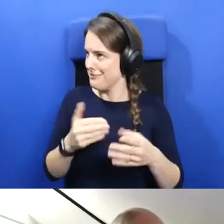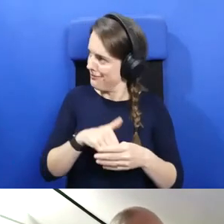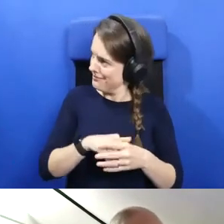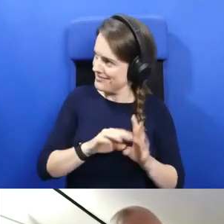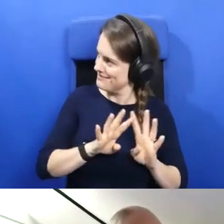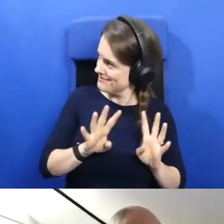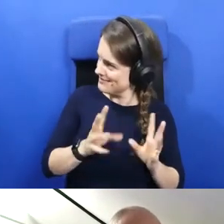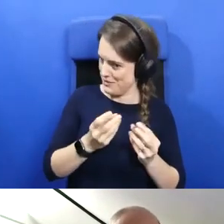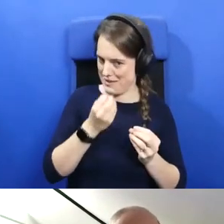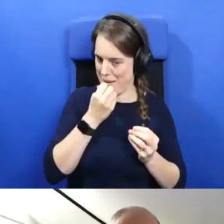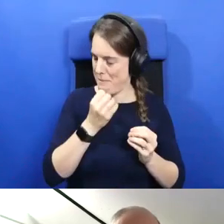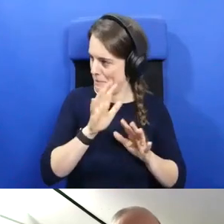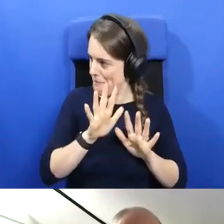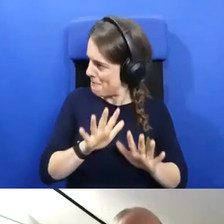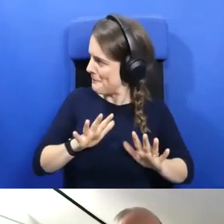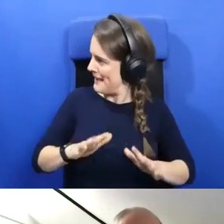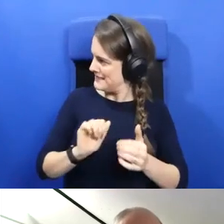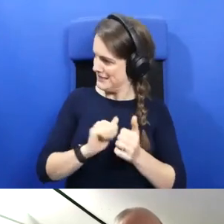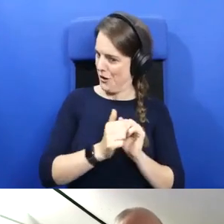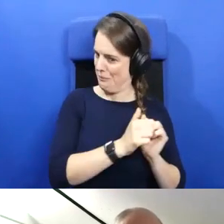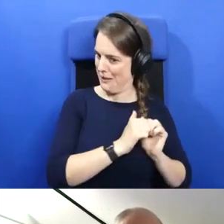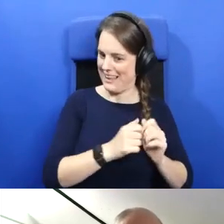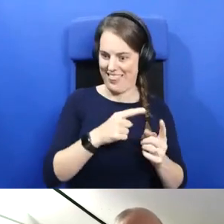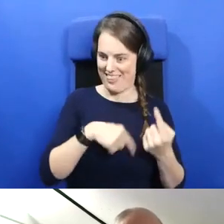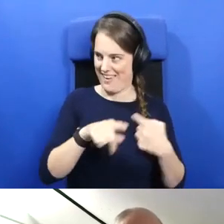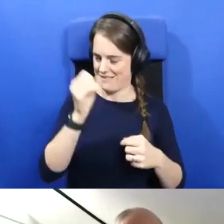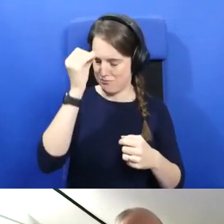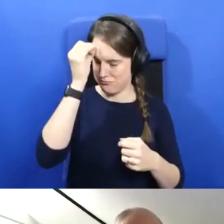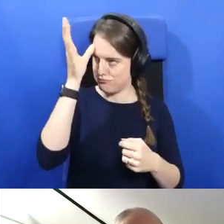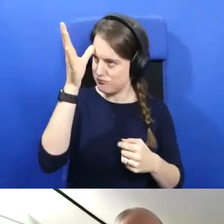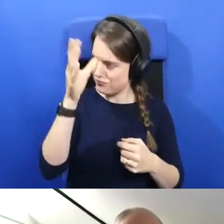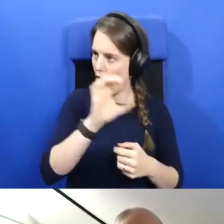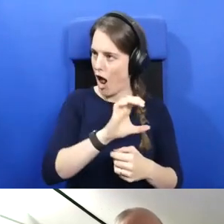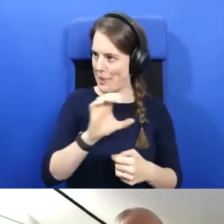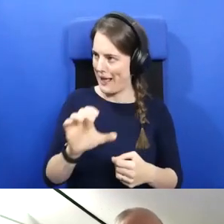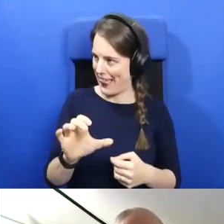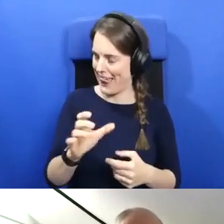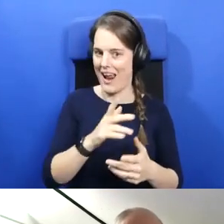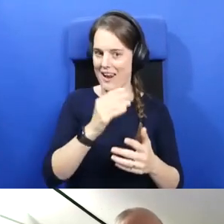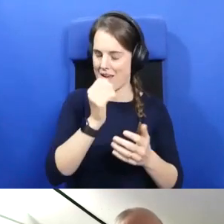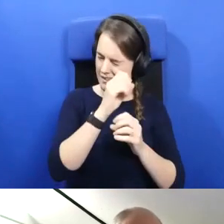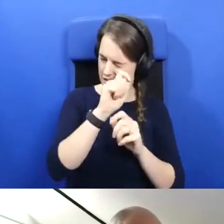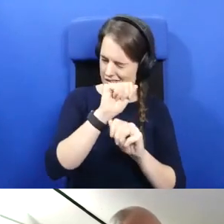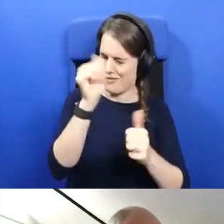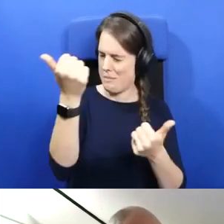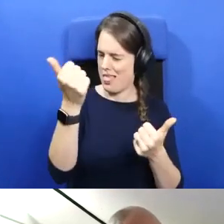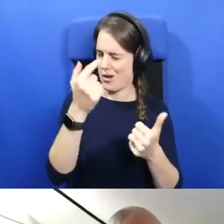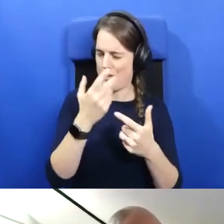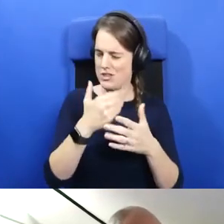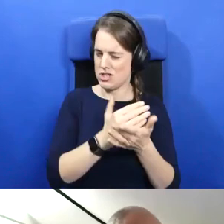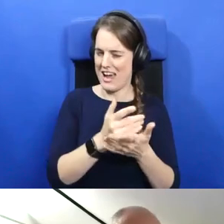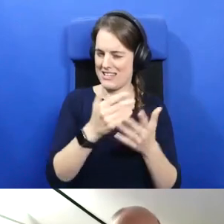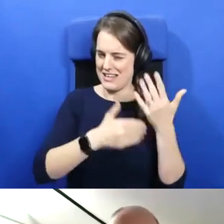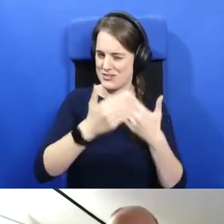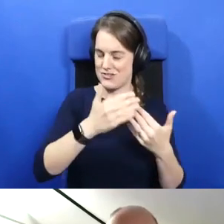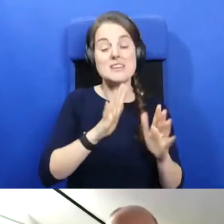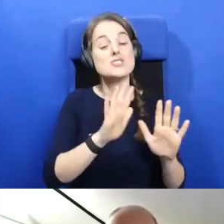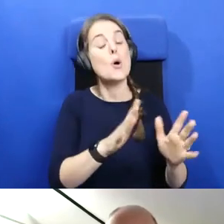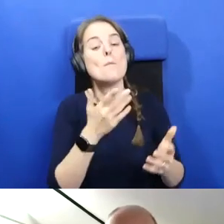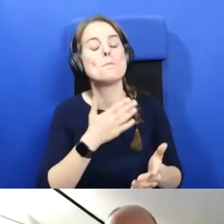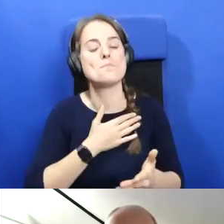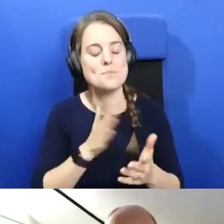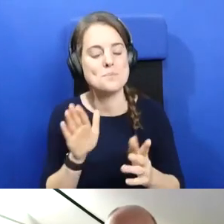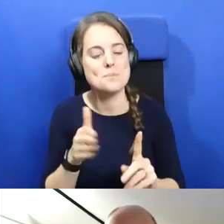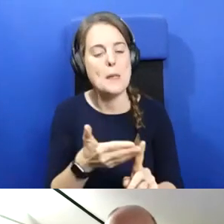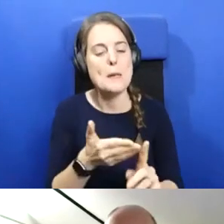have done work on Column Killa and are familiar with these shared histories that we now have. So Meg, I might start with